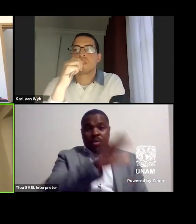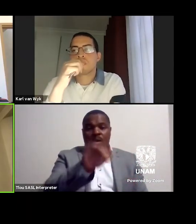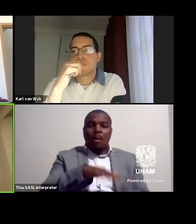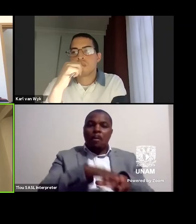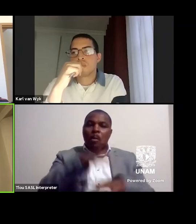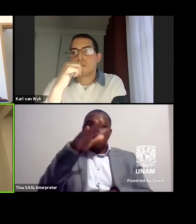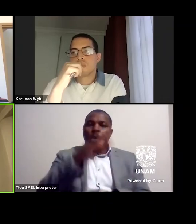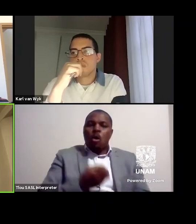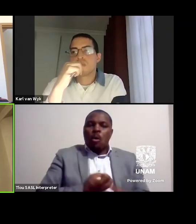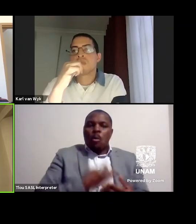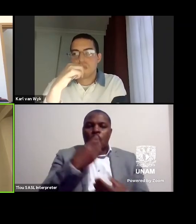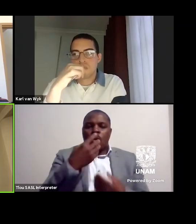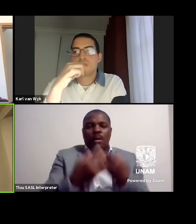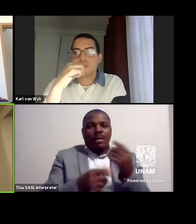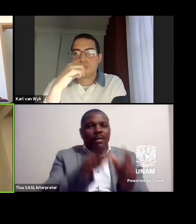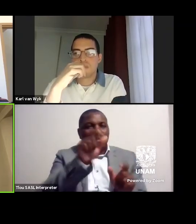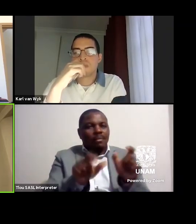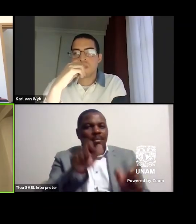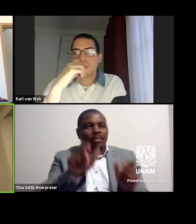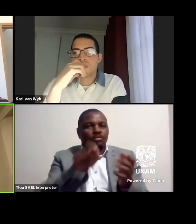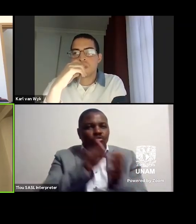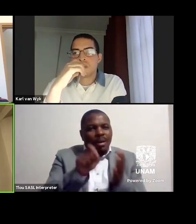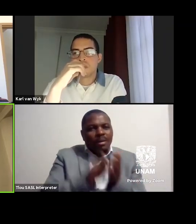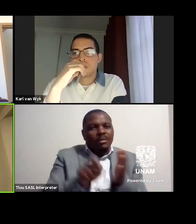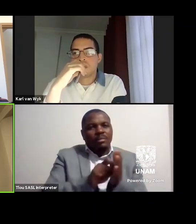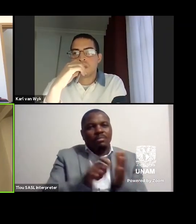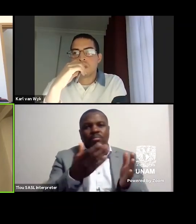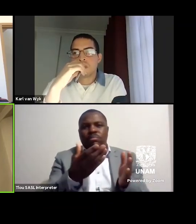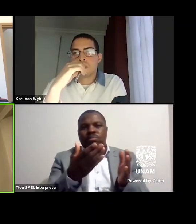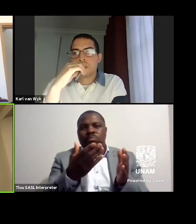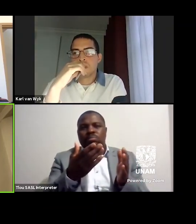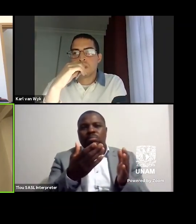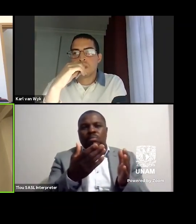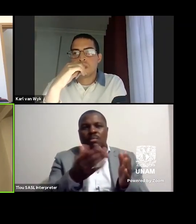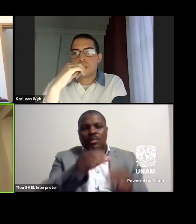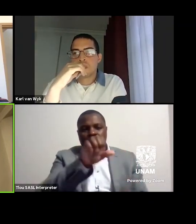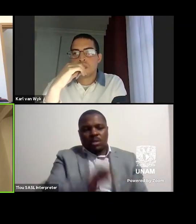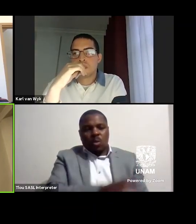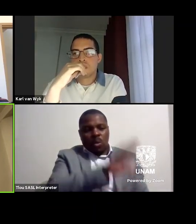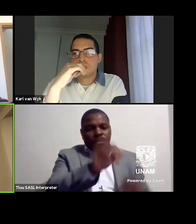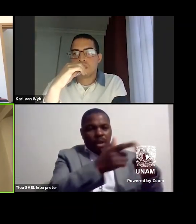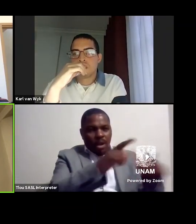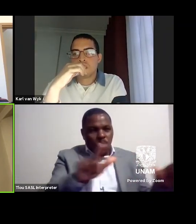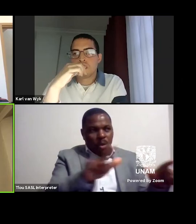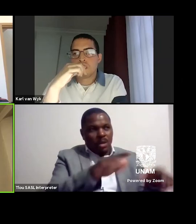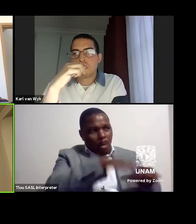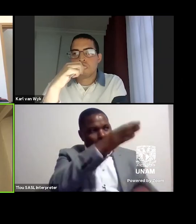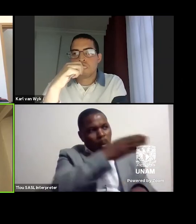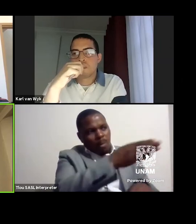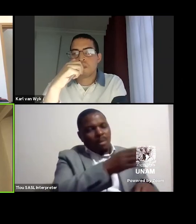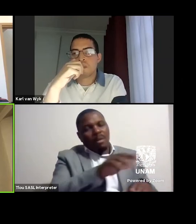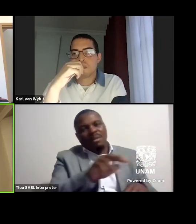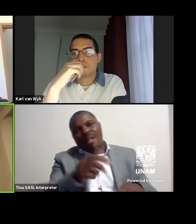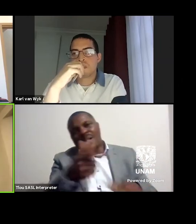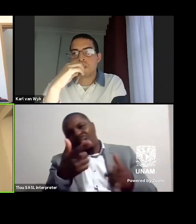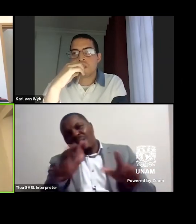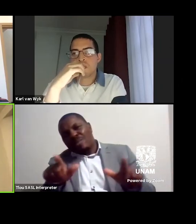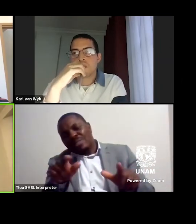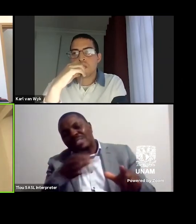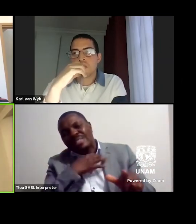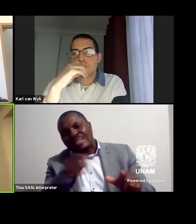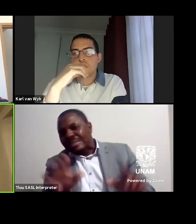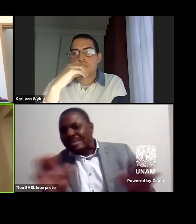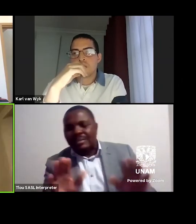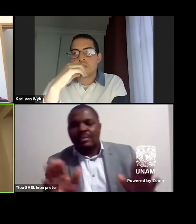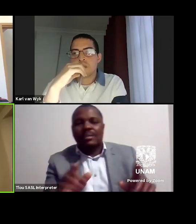writing in um south african languages other than english and i wonder if the same is true in